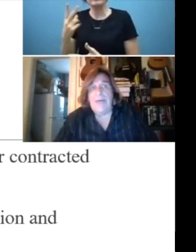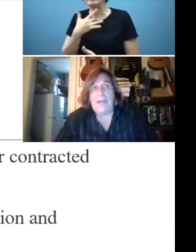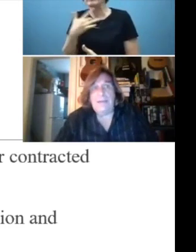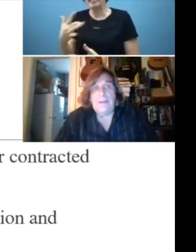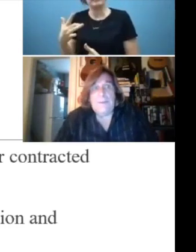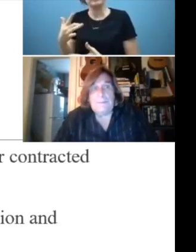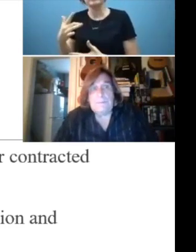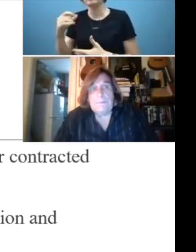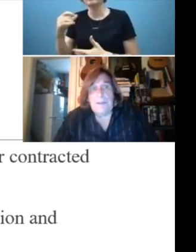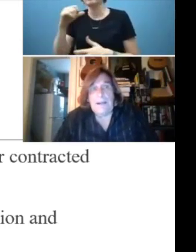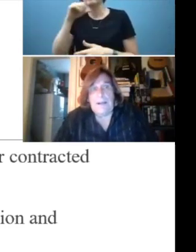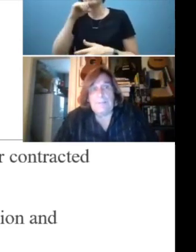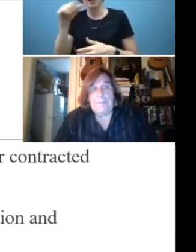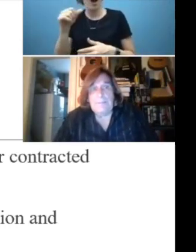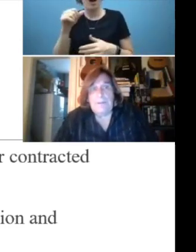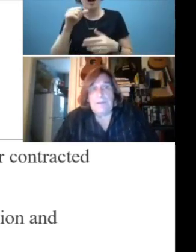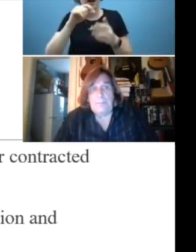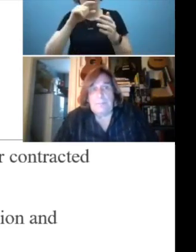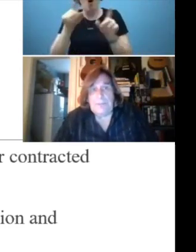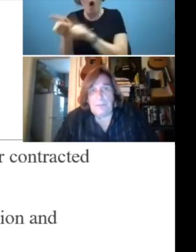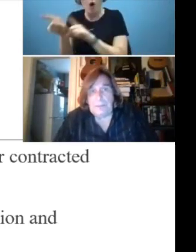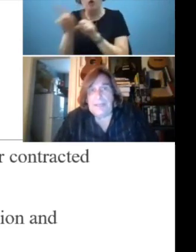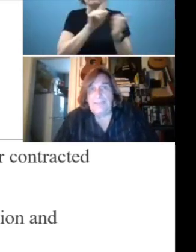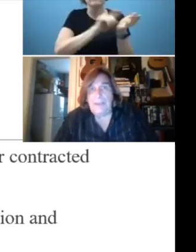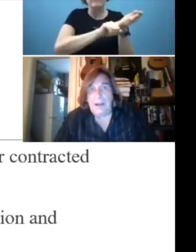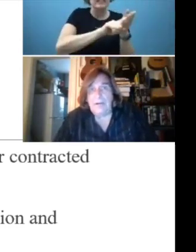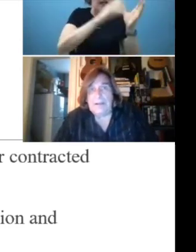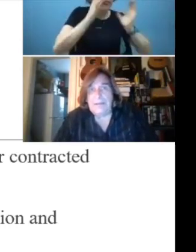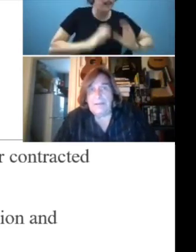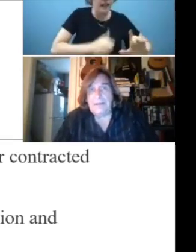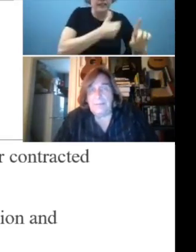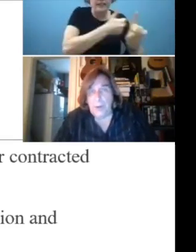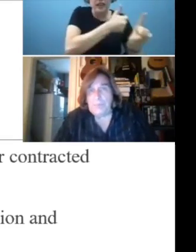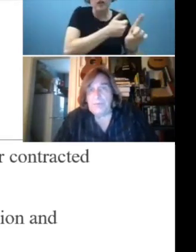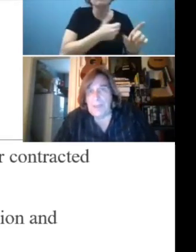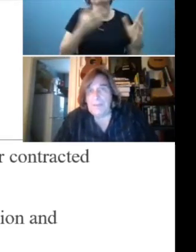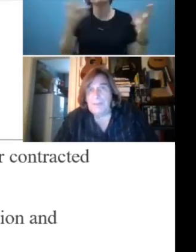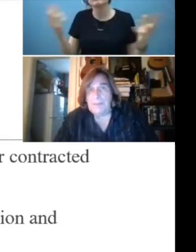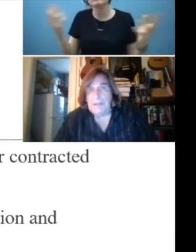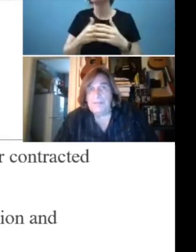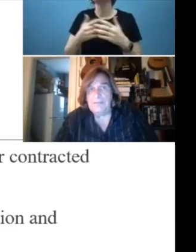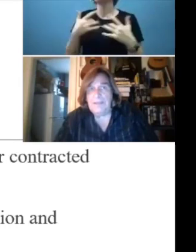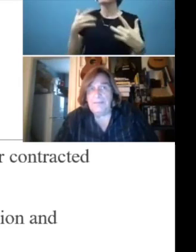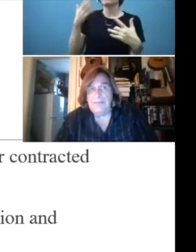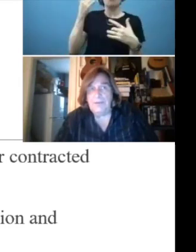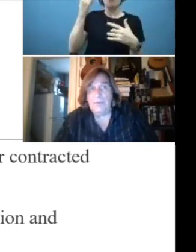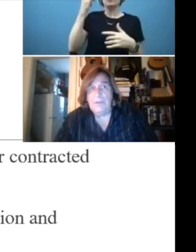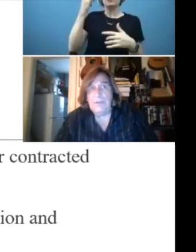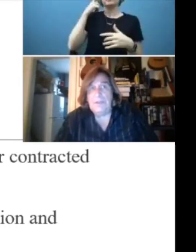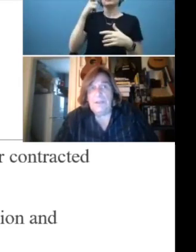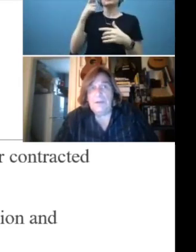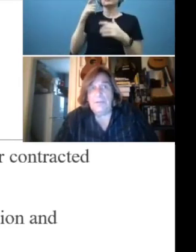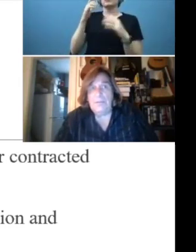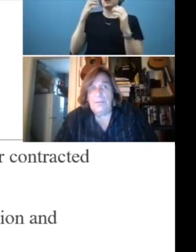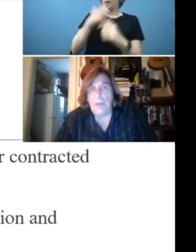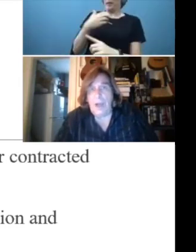that complaints are, the purpose behind the complaints is to